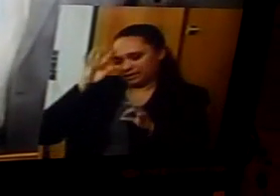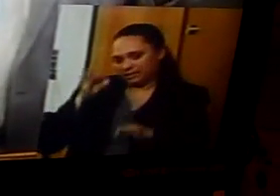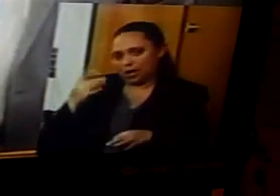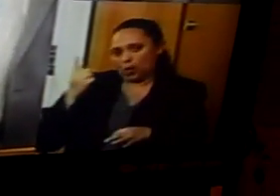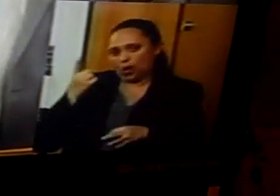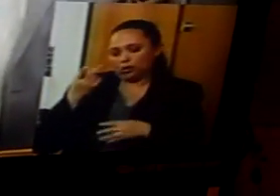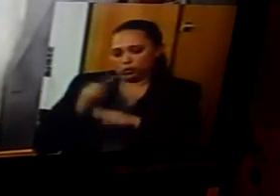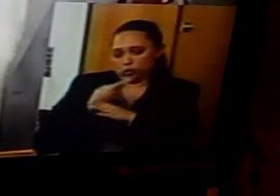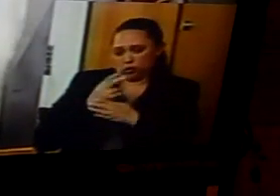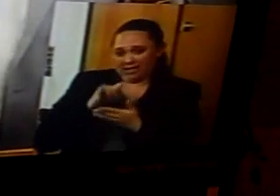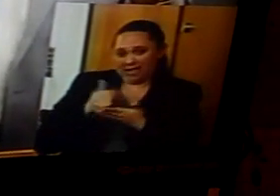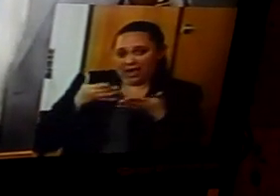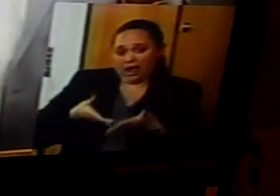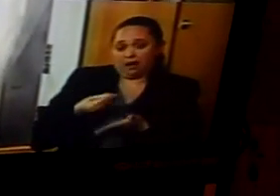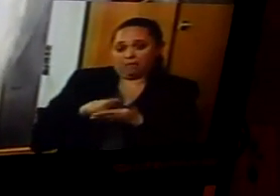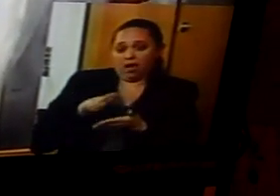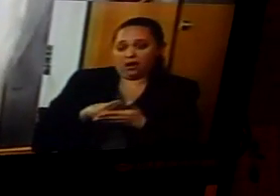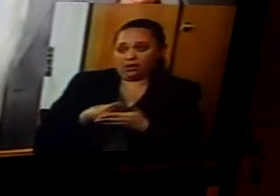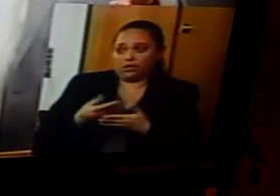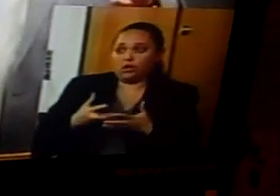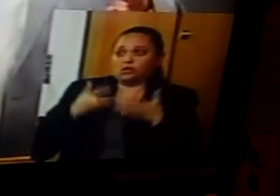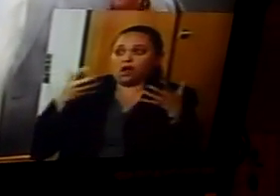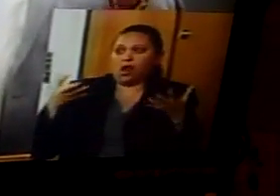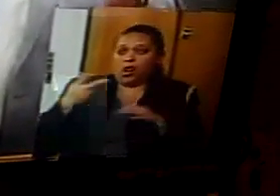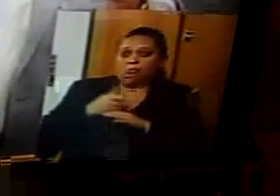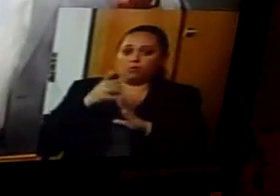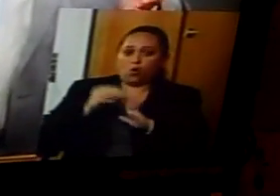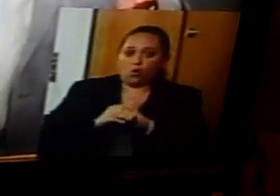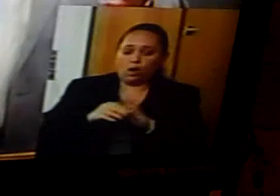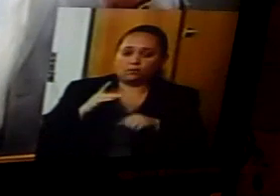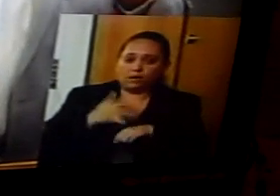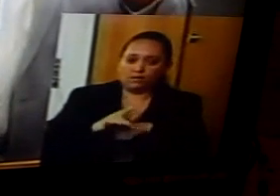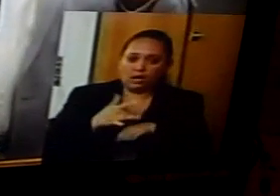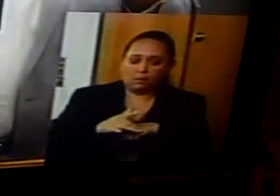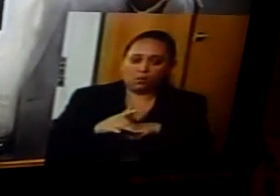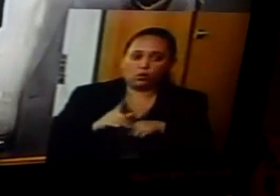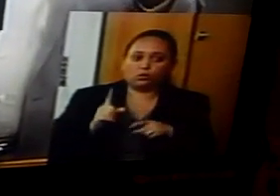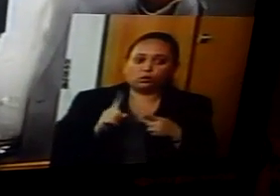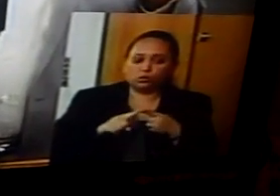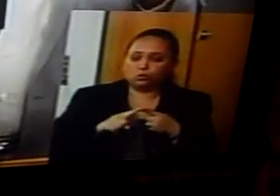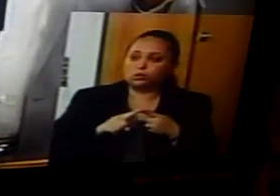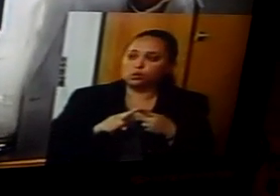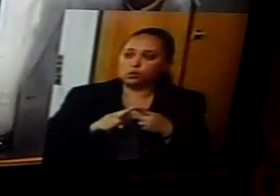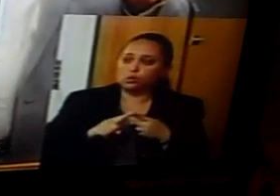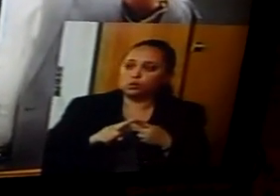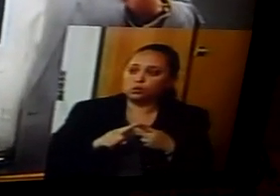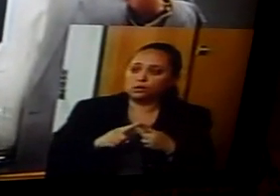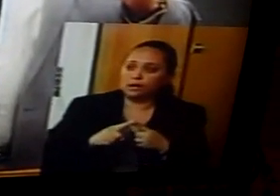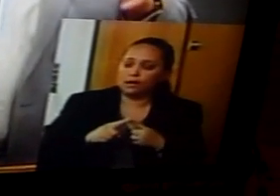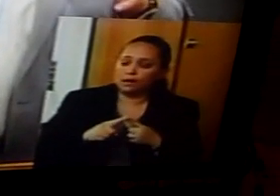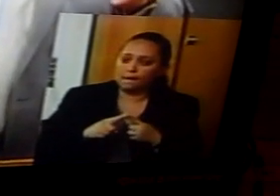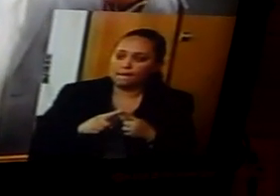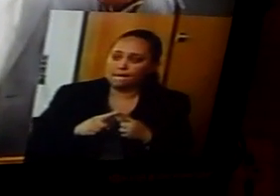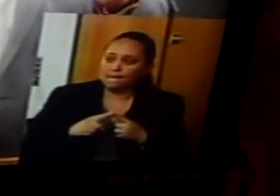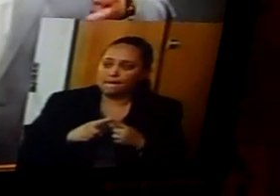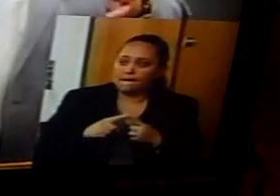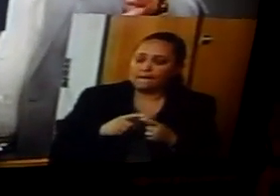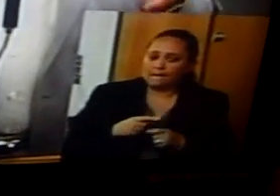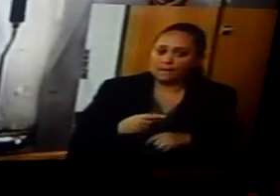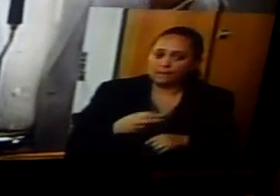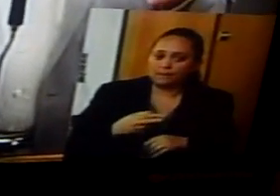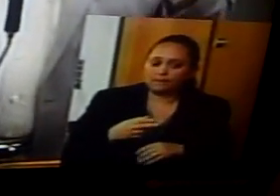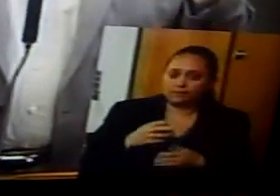There are a lot of programs that are available to implement where the individual